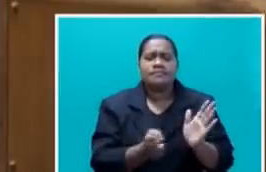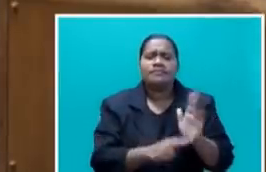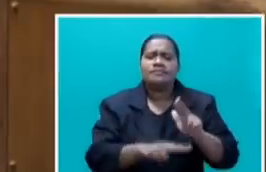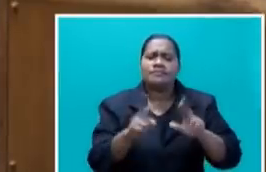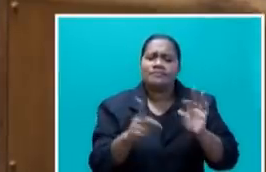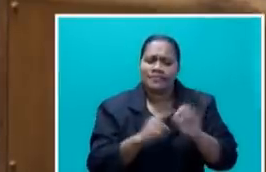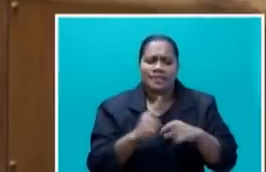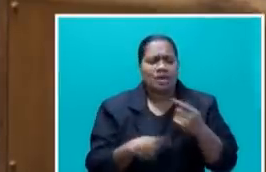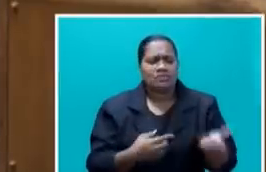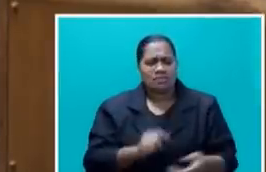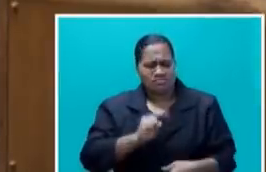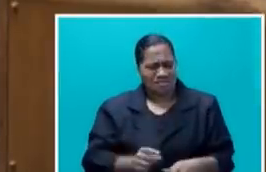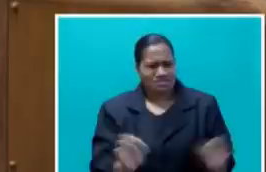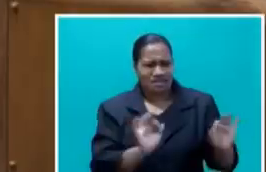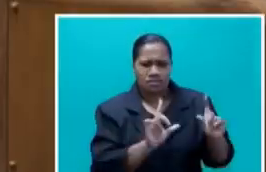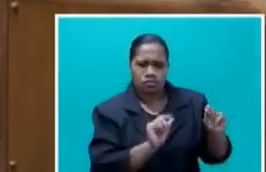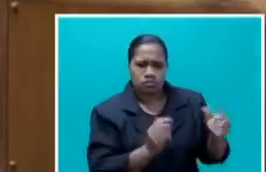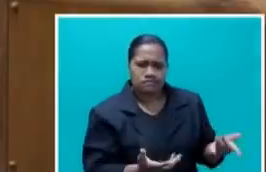haven't done their bit. Thank you, Mr Speaker.